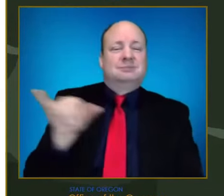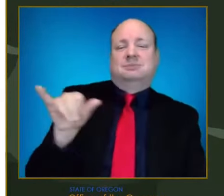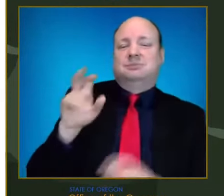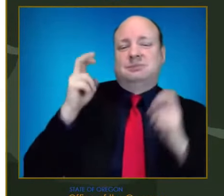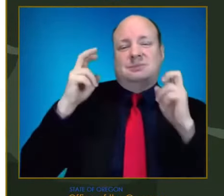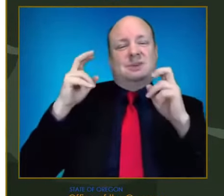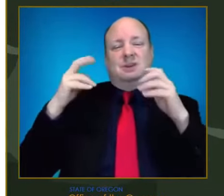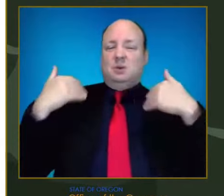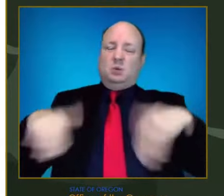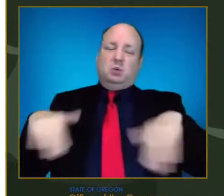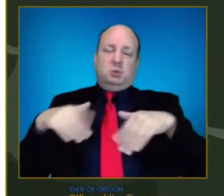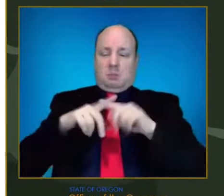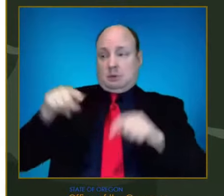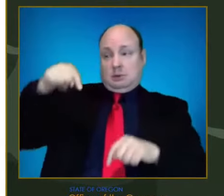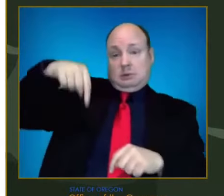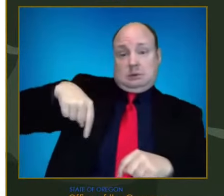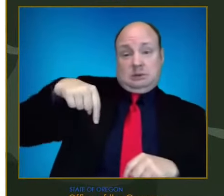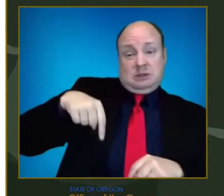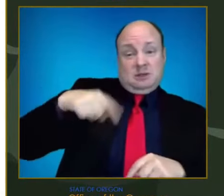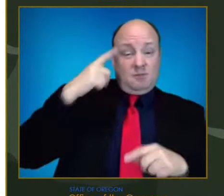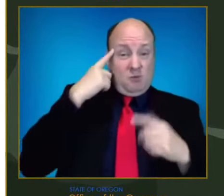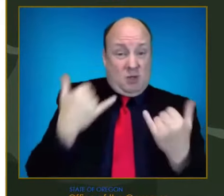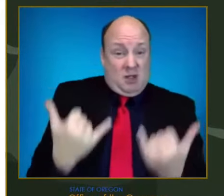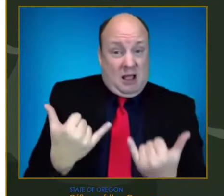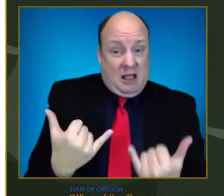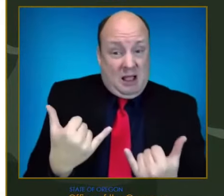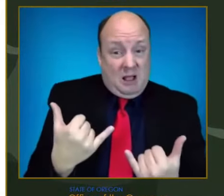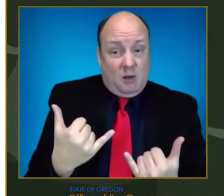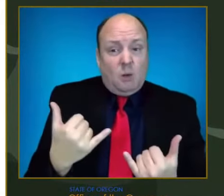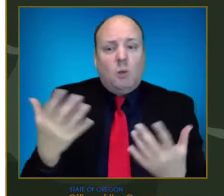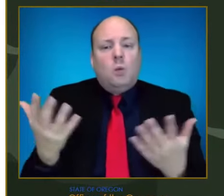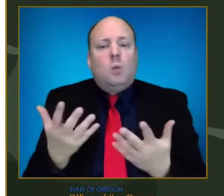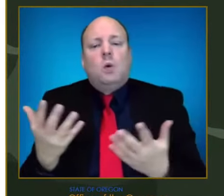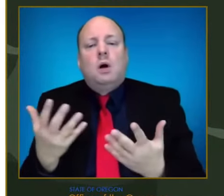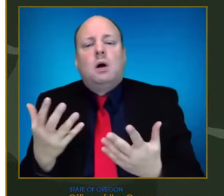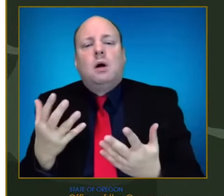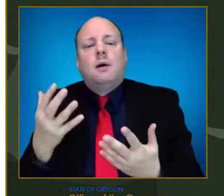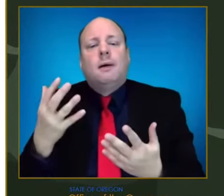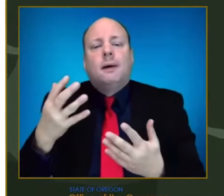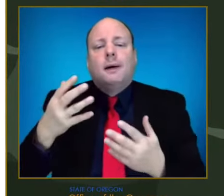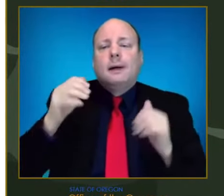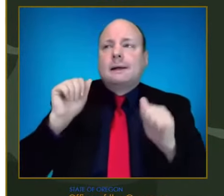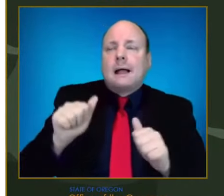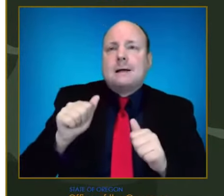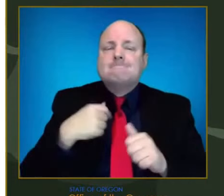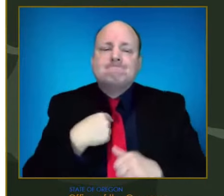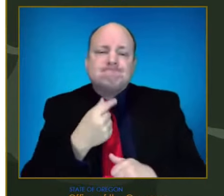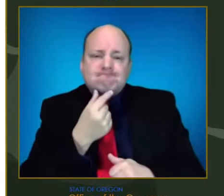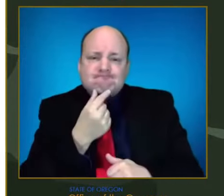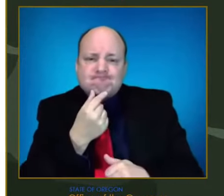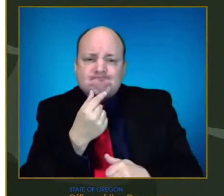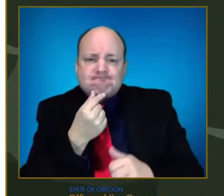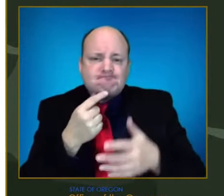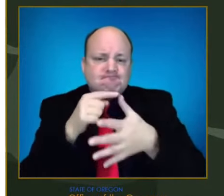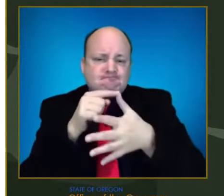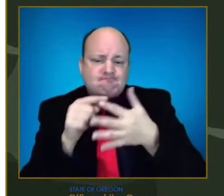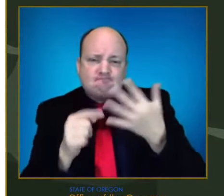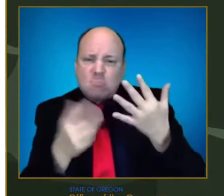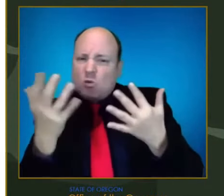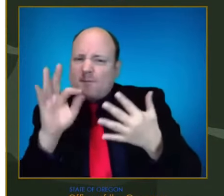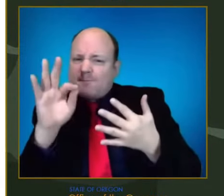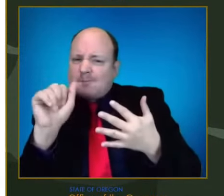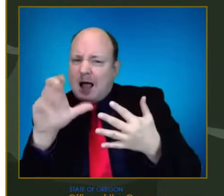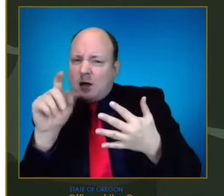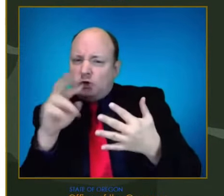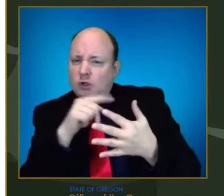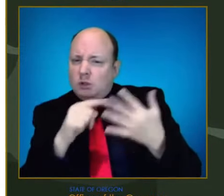the meantime, um, there are a few factors that aren't included in this that may allow us to, um, um, be able to deal with it better.